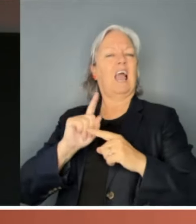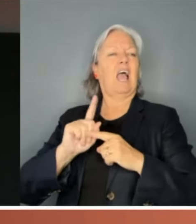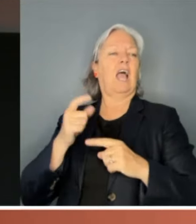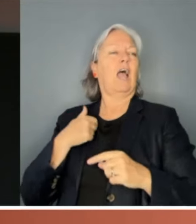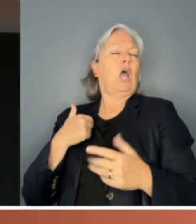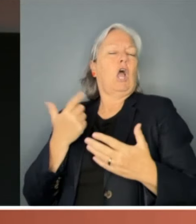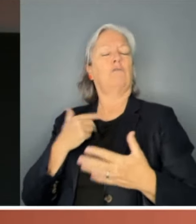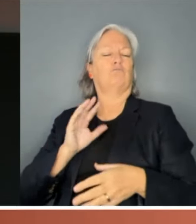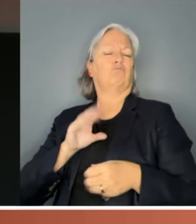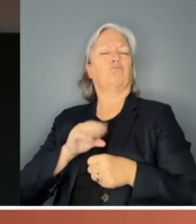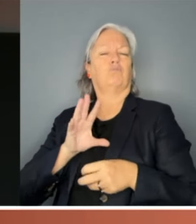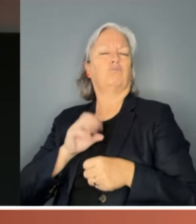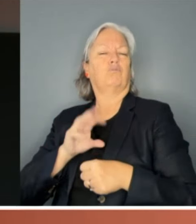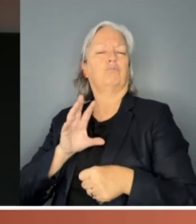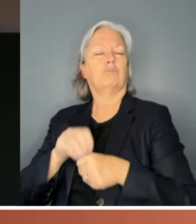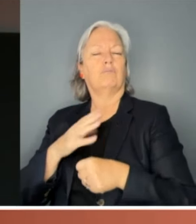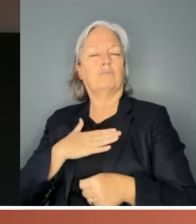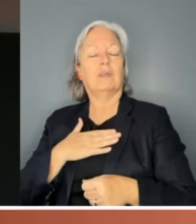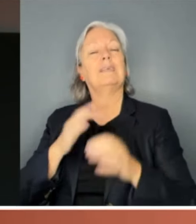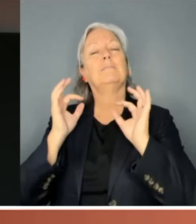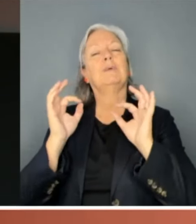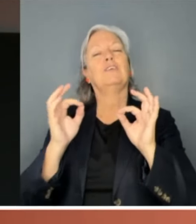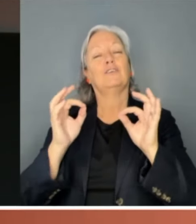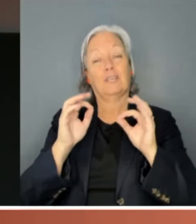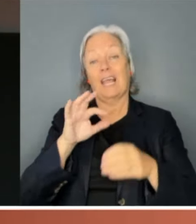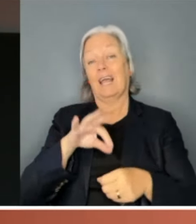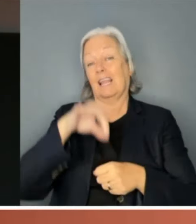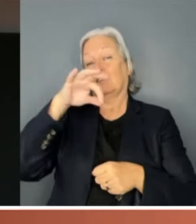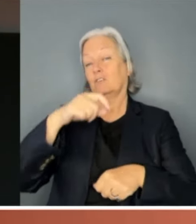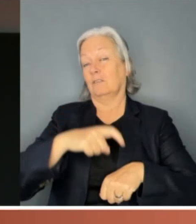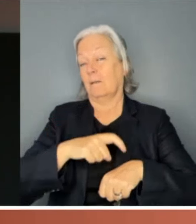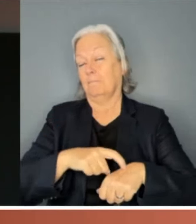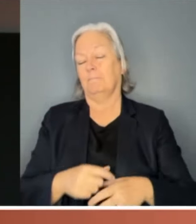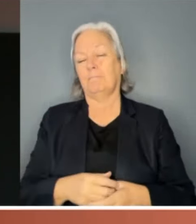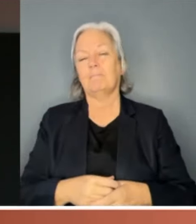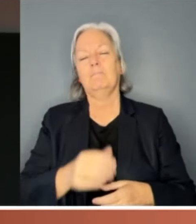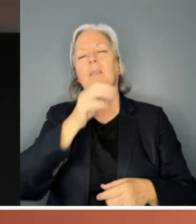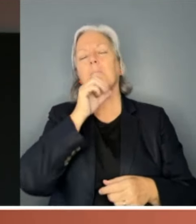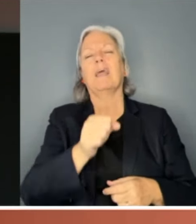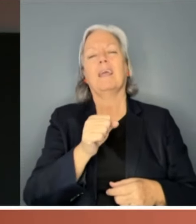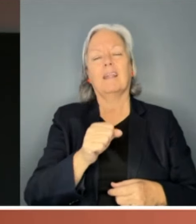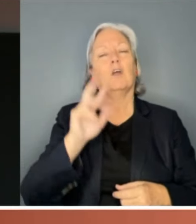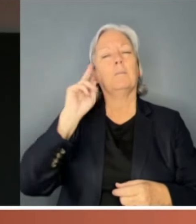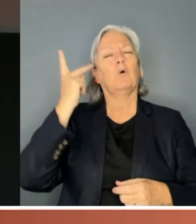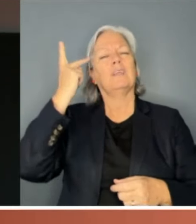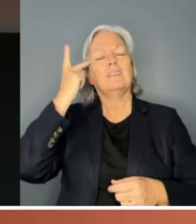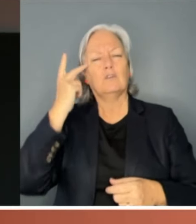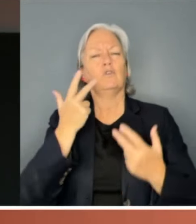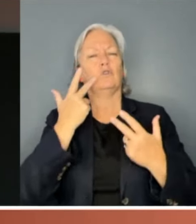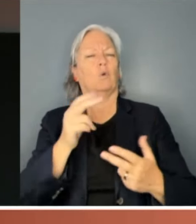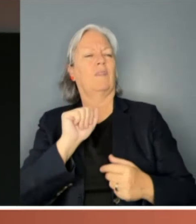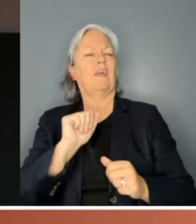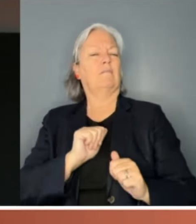particularly around election time, when we see male politicians perform their masculinity in technicolour.